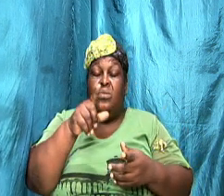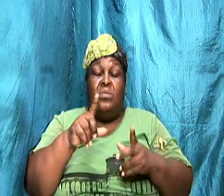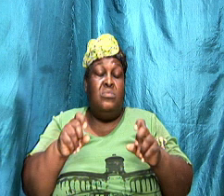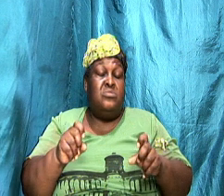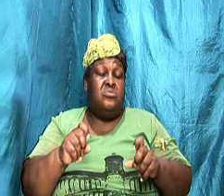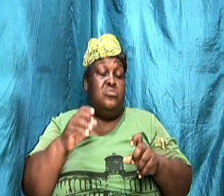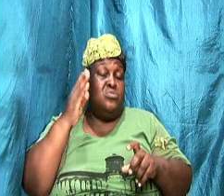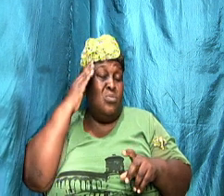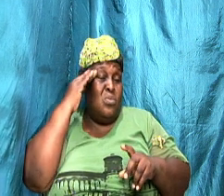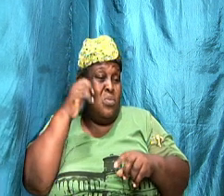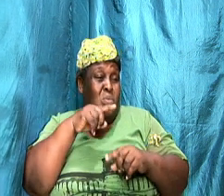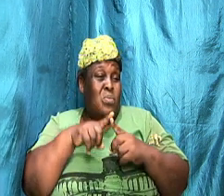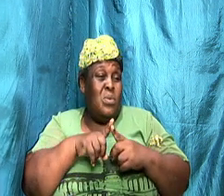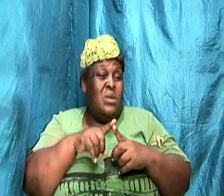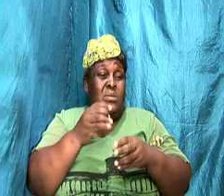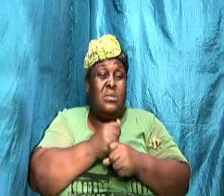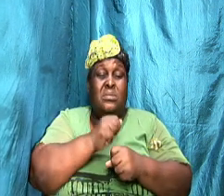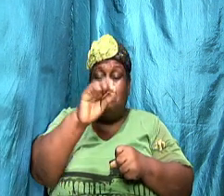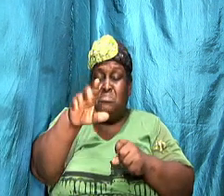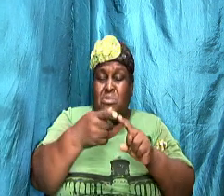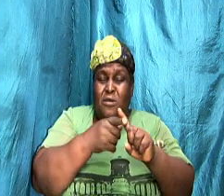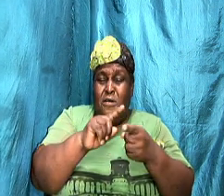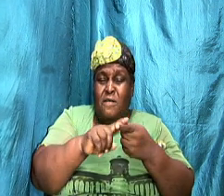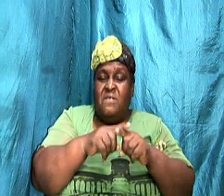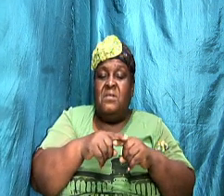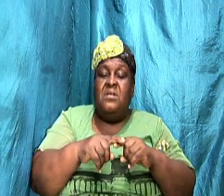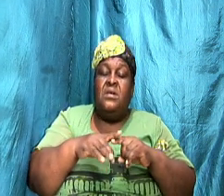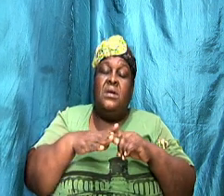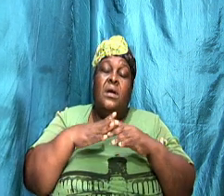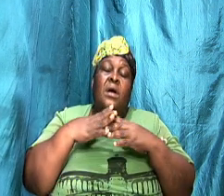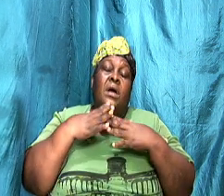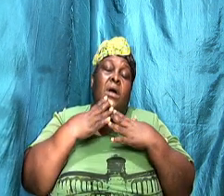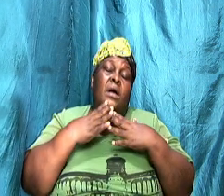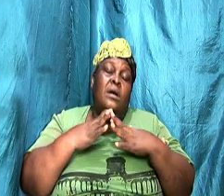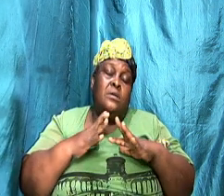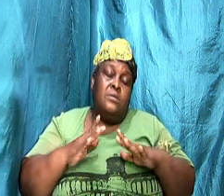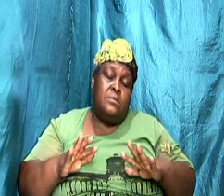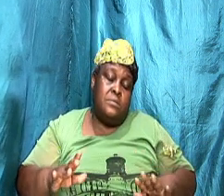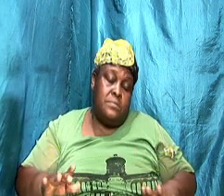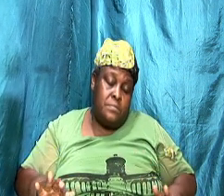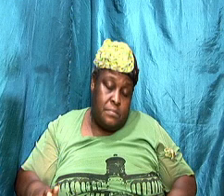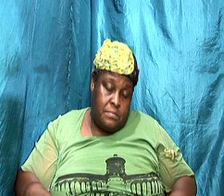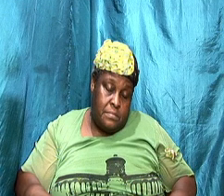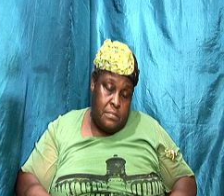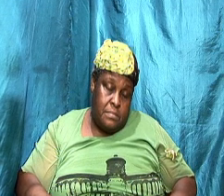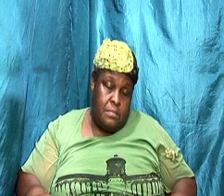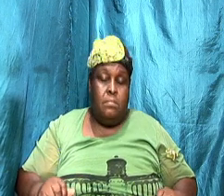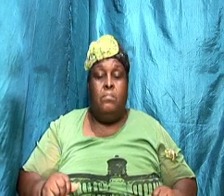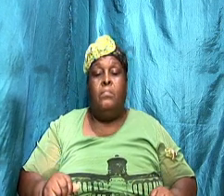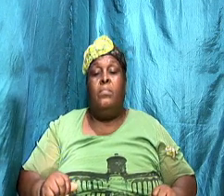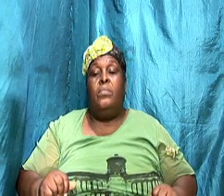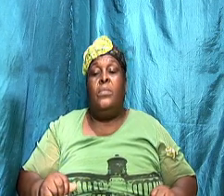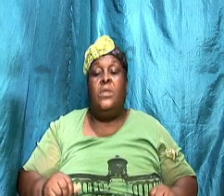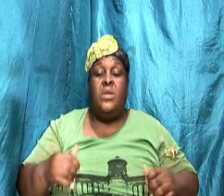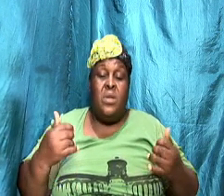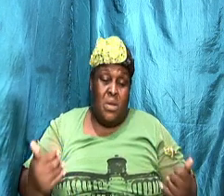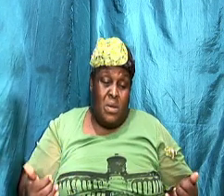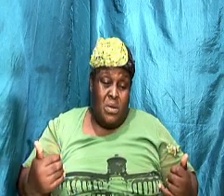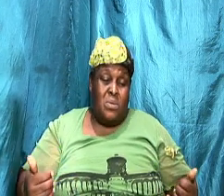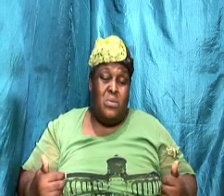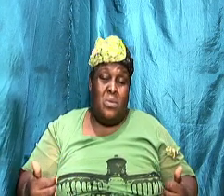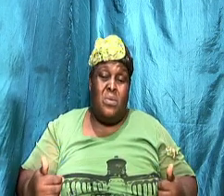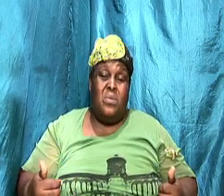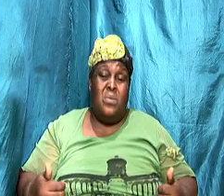So it's important for us to know to know and to study our partner. So know the cues that